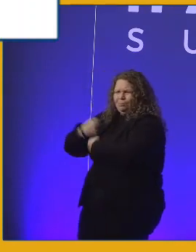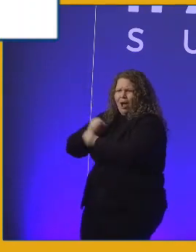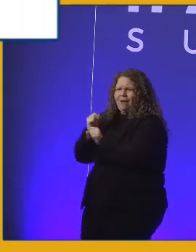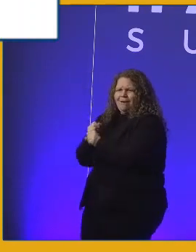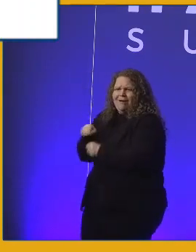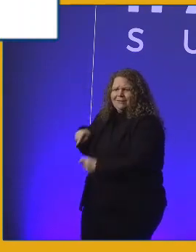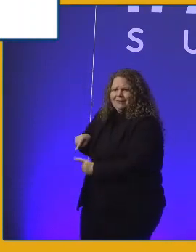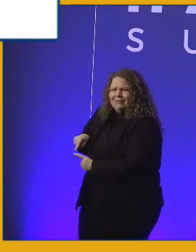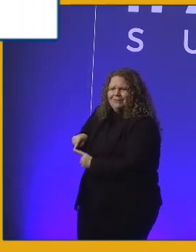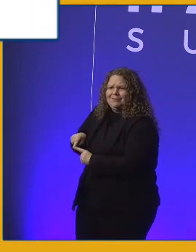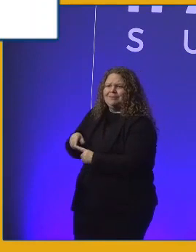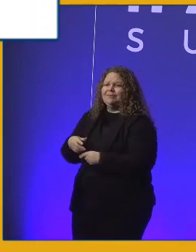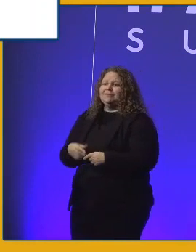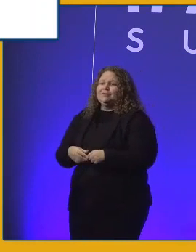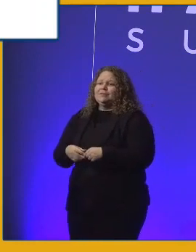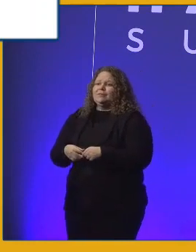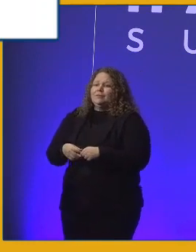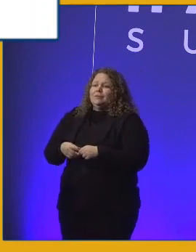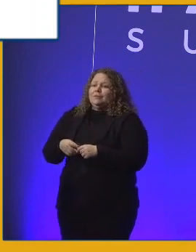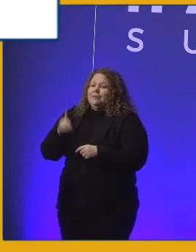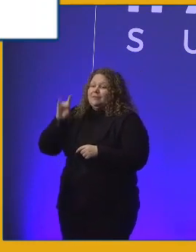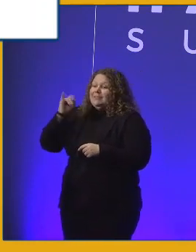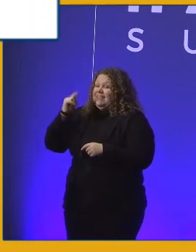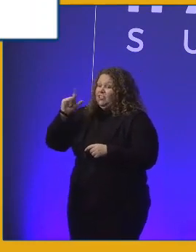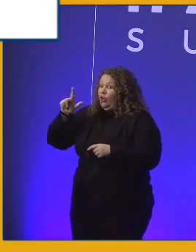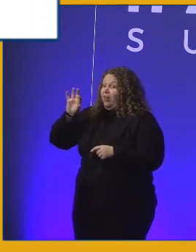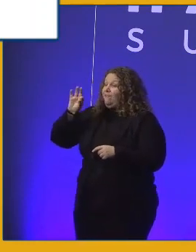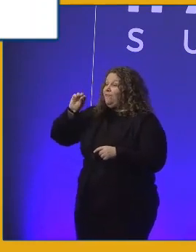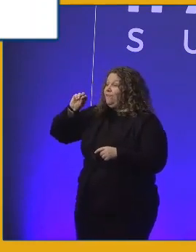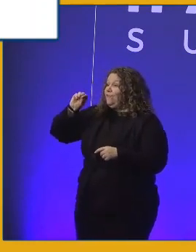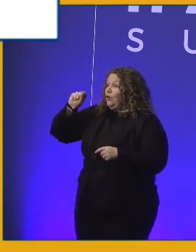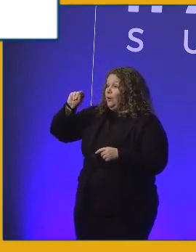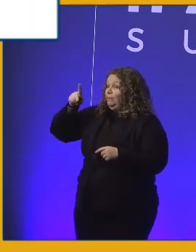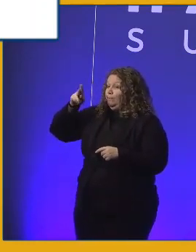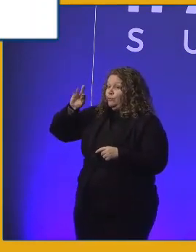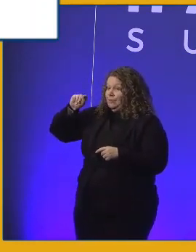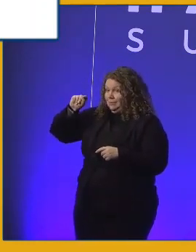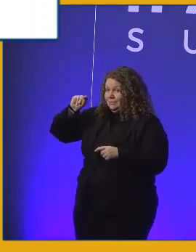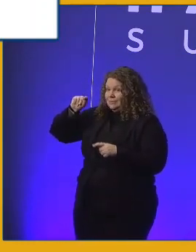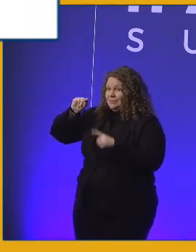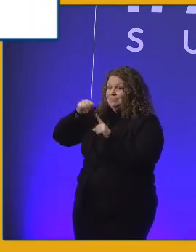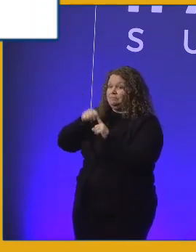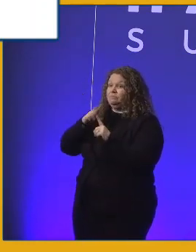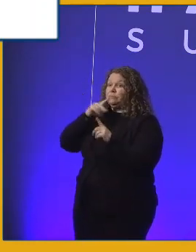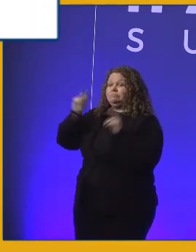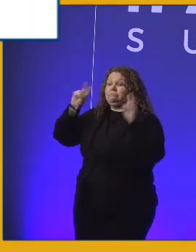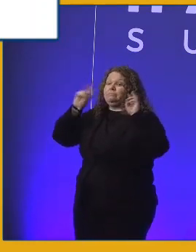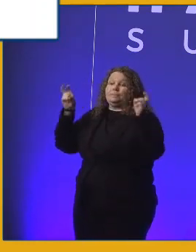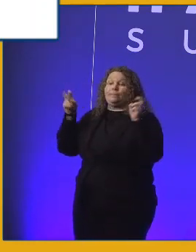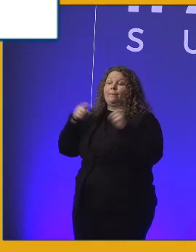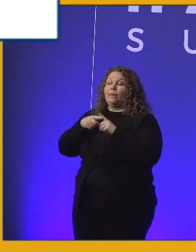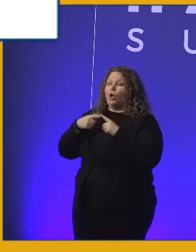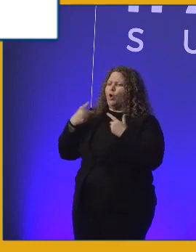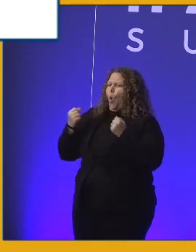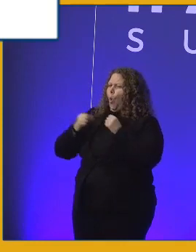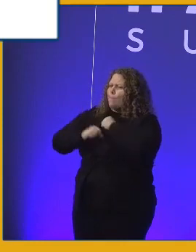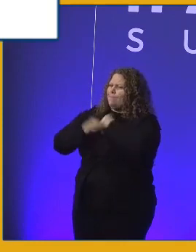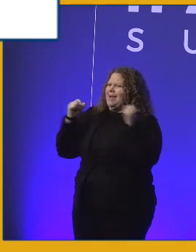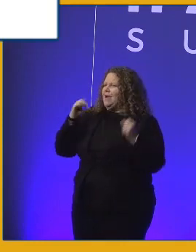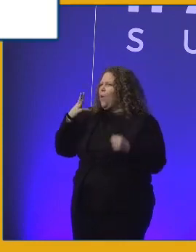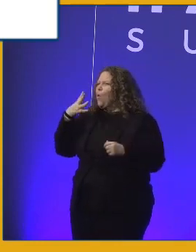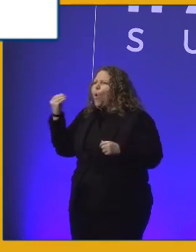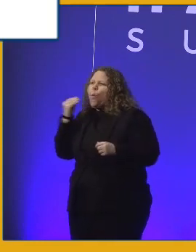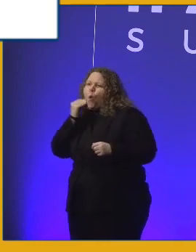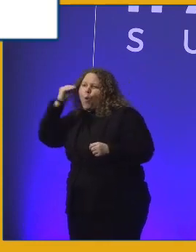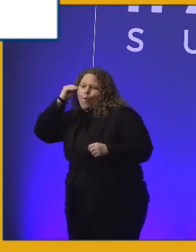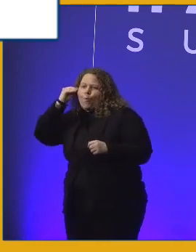particularly the digital footprint that we create. Go big or go home is one of the kind of bits of advice that I learned very early at Microsoft.